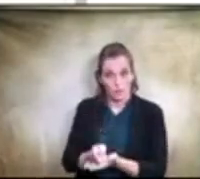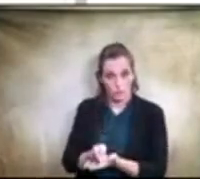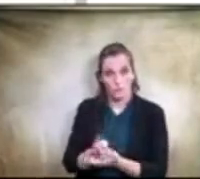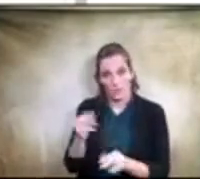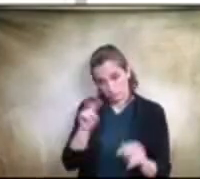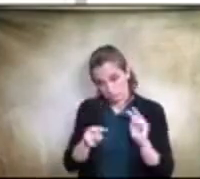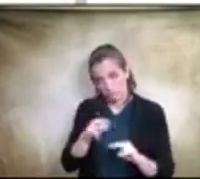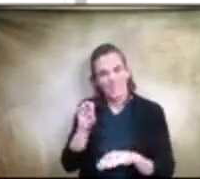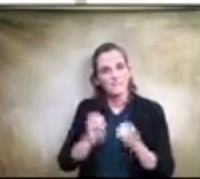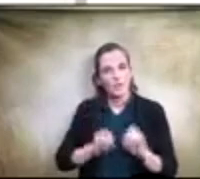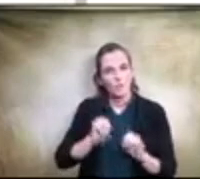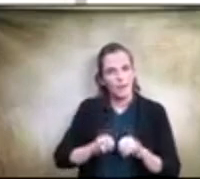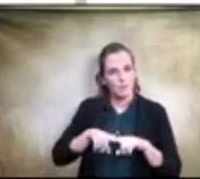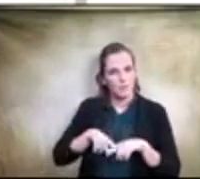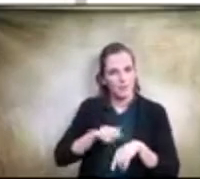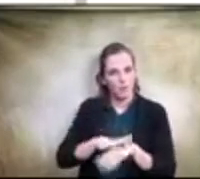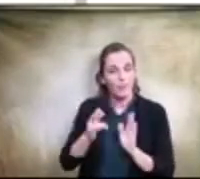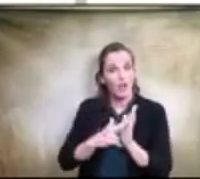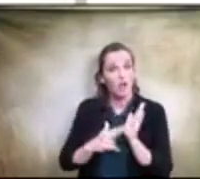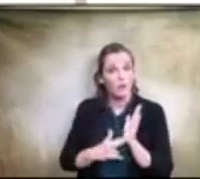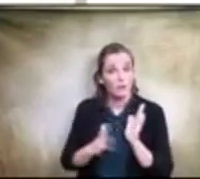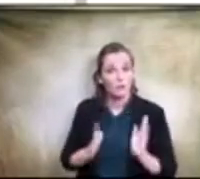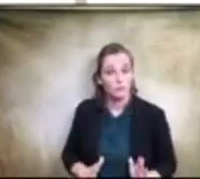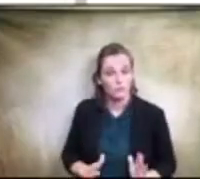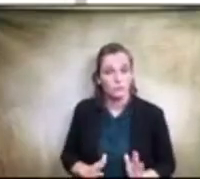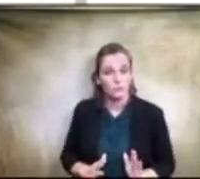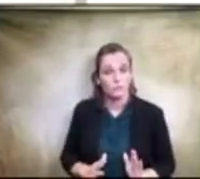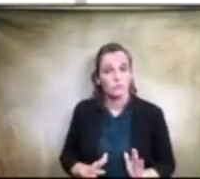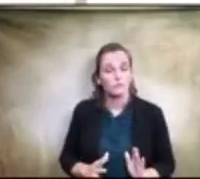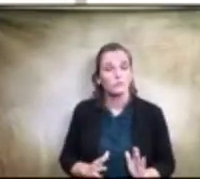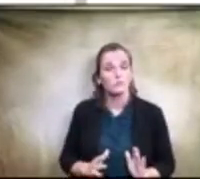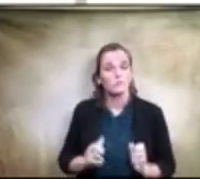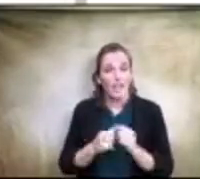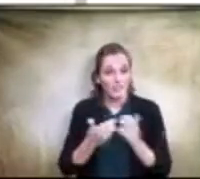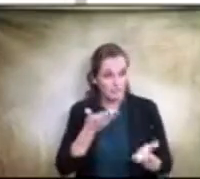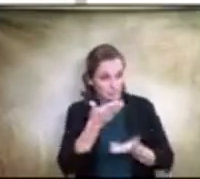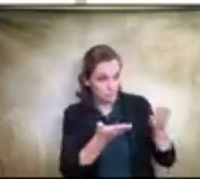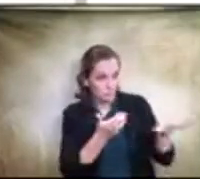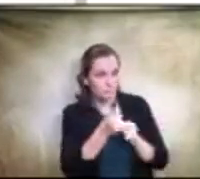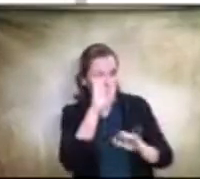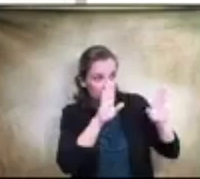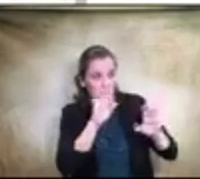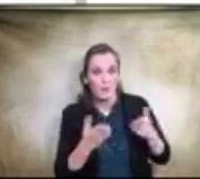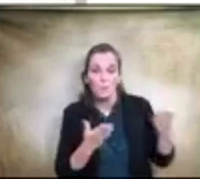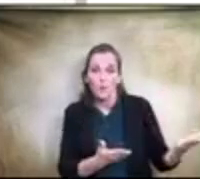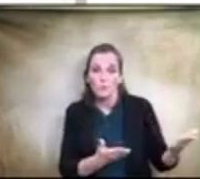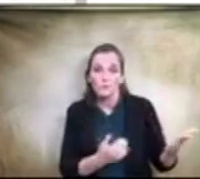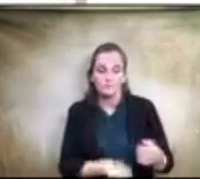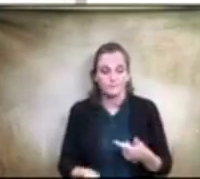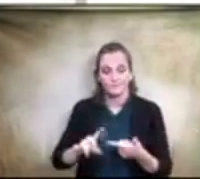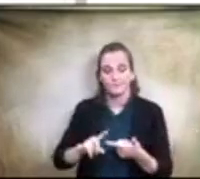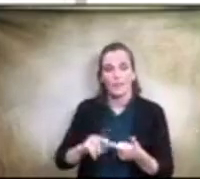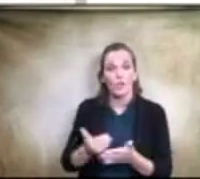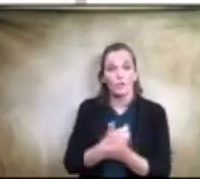on the contractors that sent in bids and proposals. New Tech High School's concession stand,